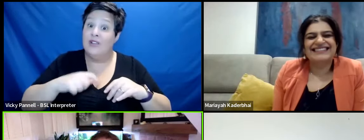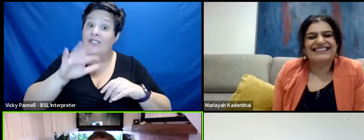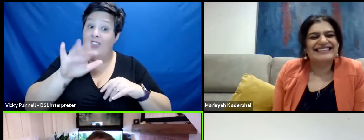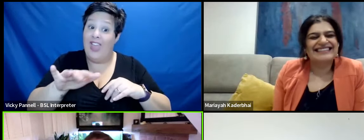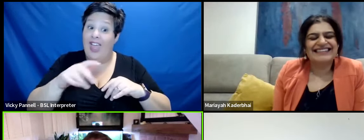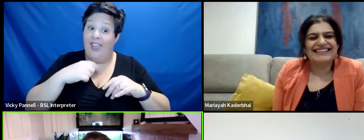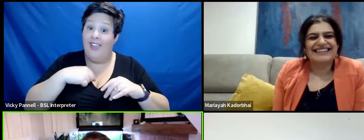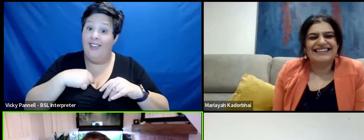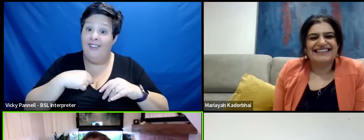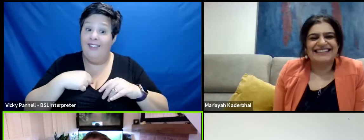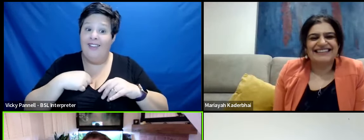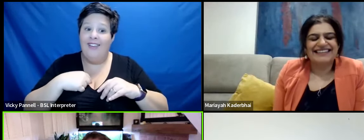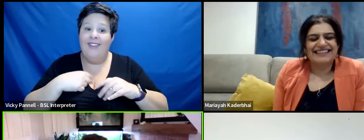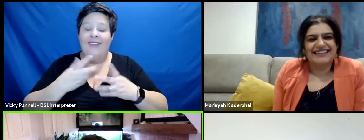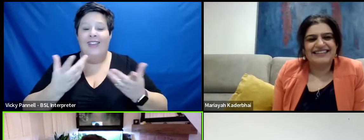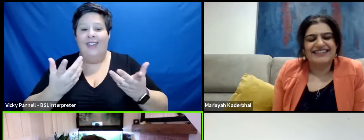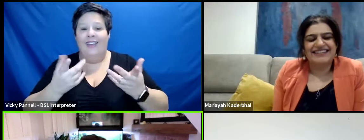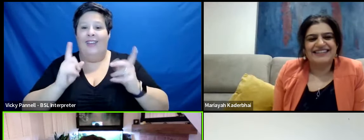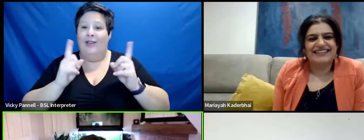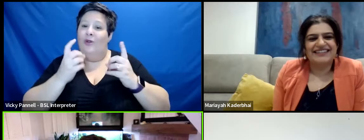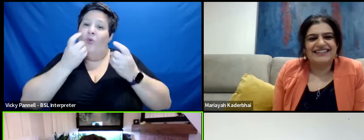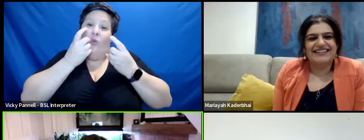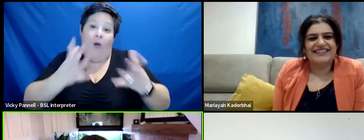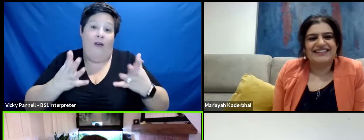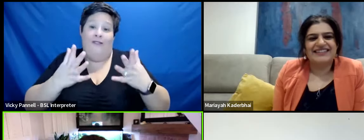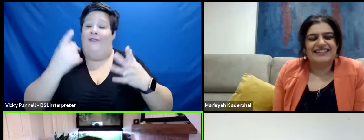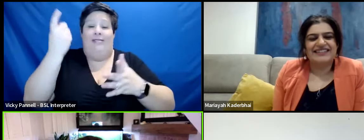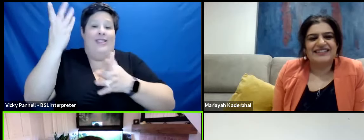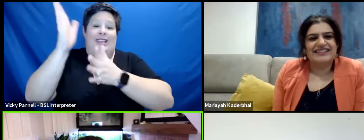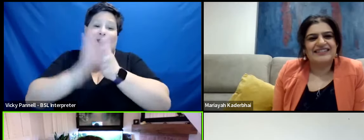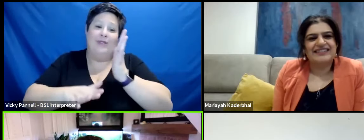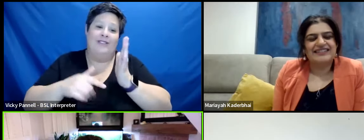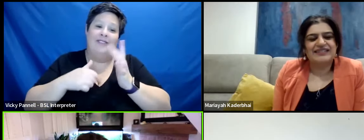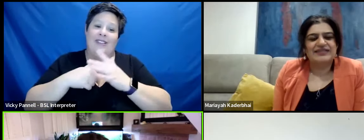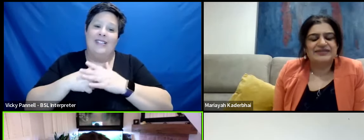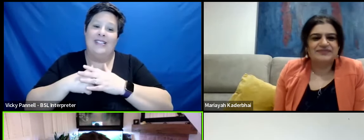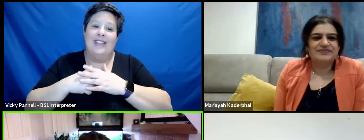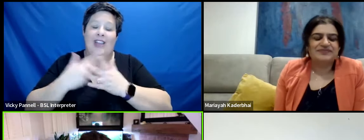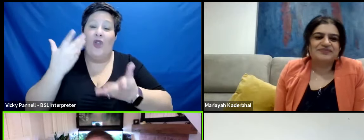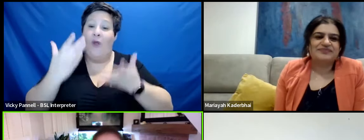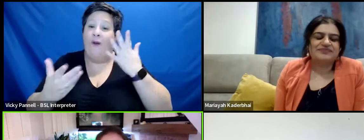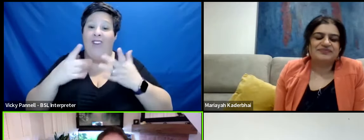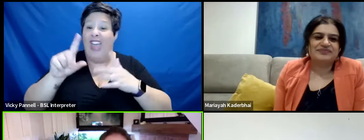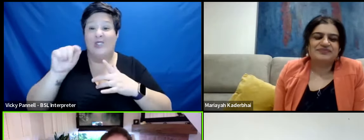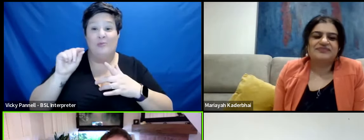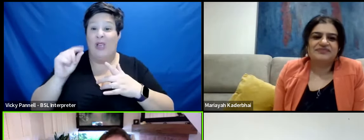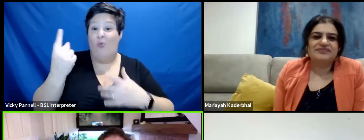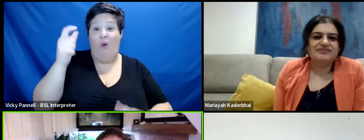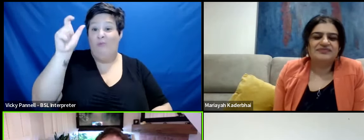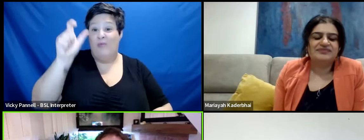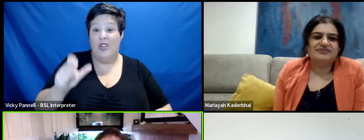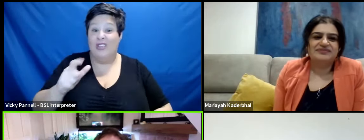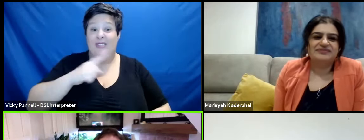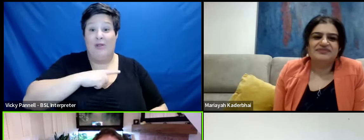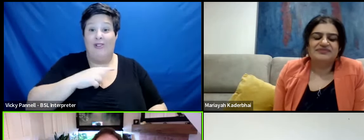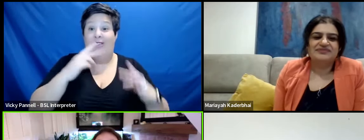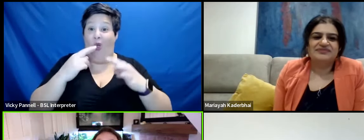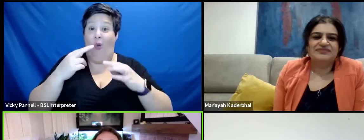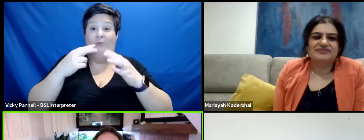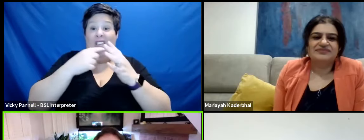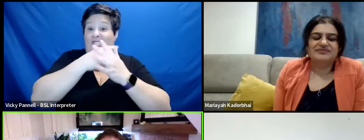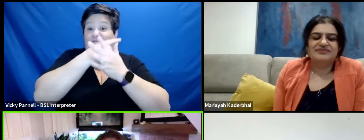was the old statesman of it all but it was a wonderful experience and it's unfair for me to pick anyone up because I hope they all